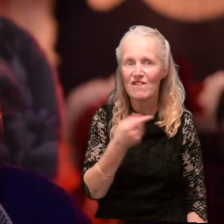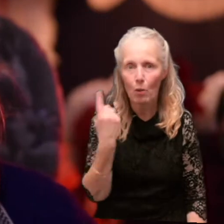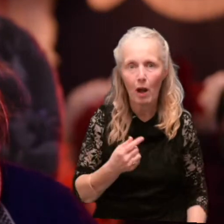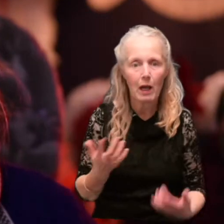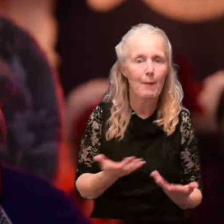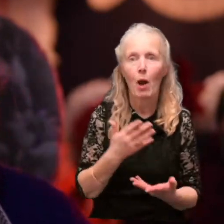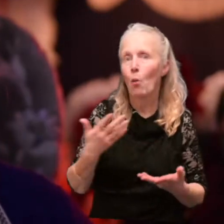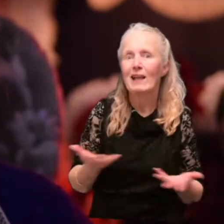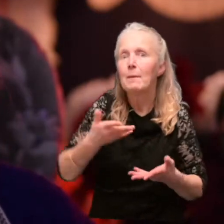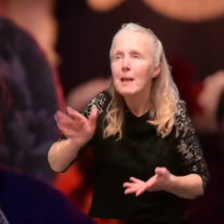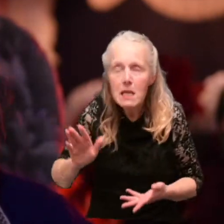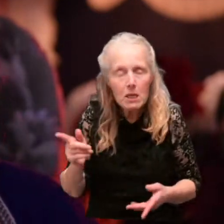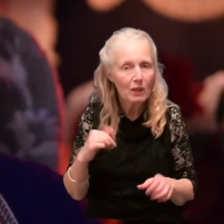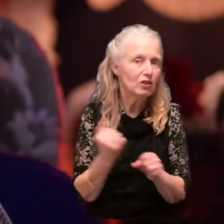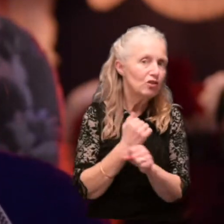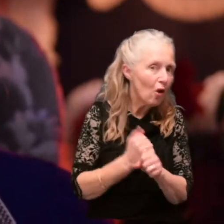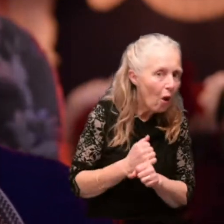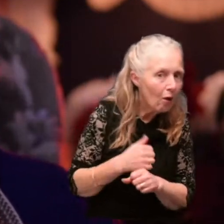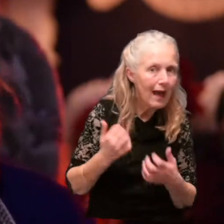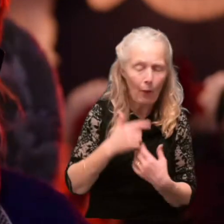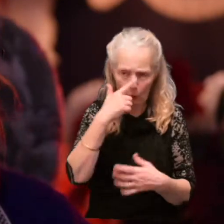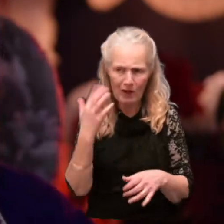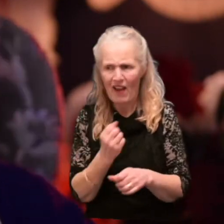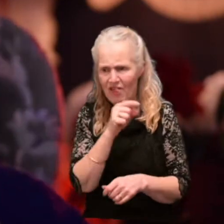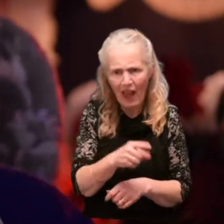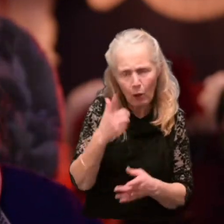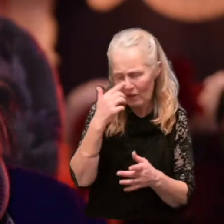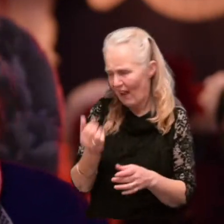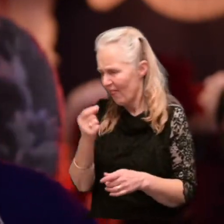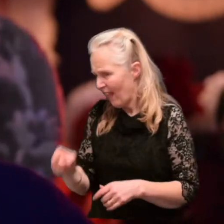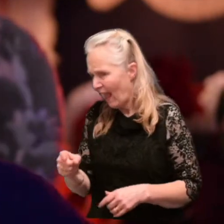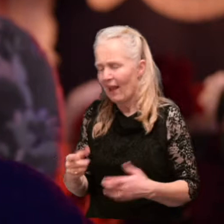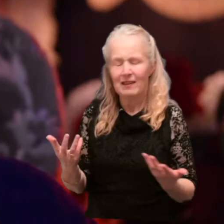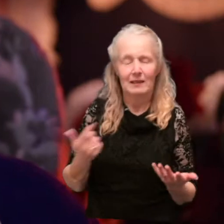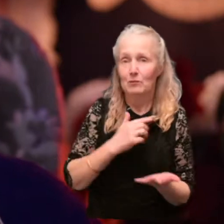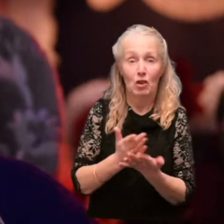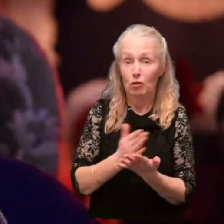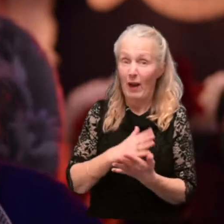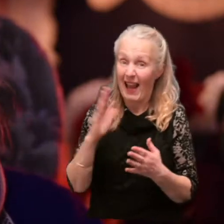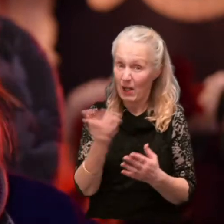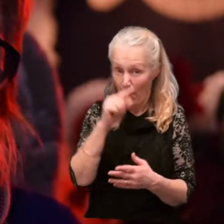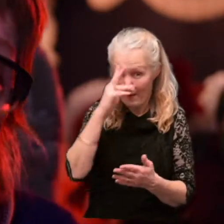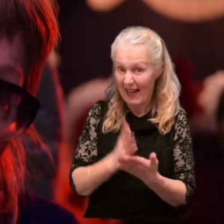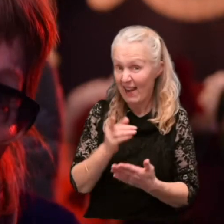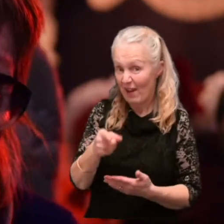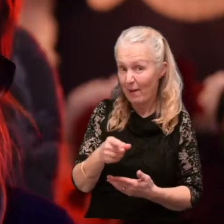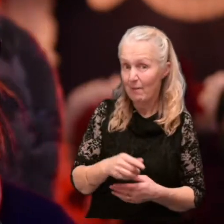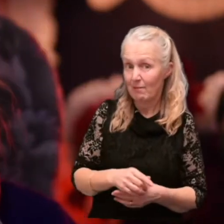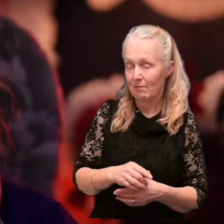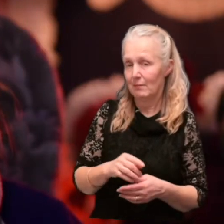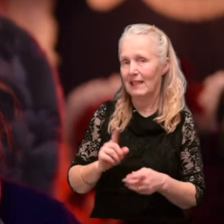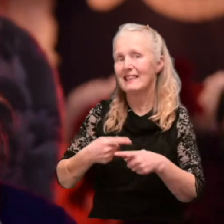he's been, what he's done, and we could have had this, that and the other. I'm not sure anybody believes him. Well, apart from Ronnie,